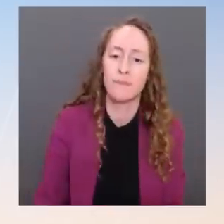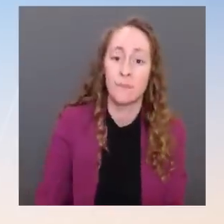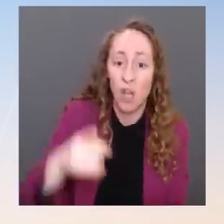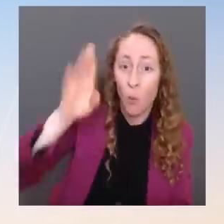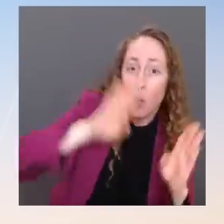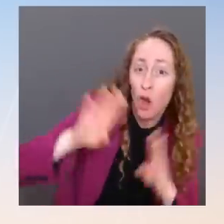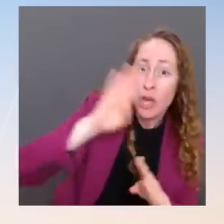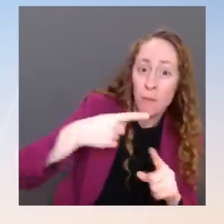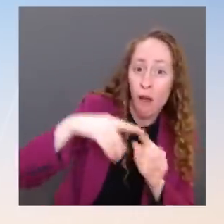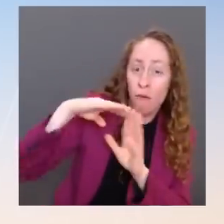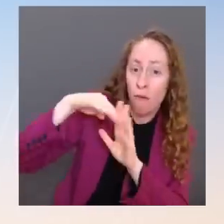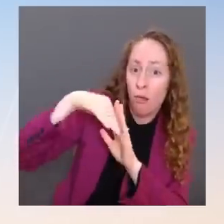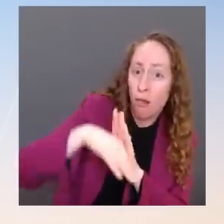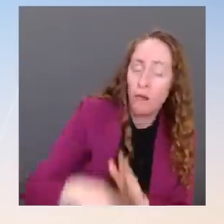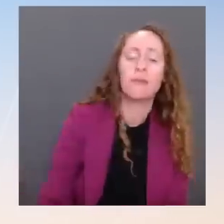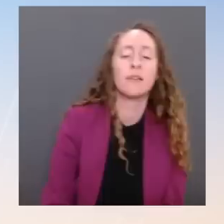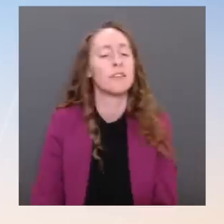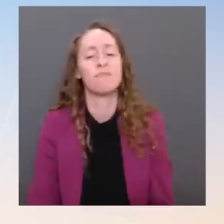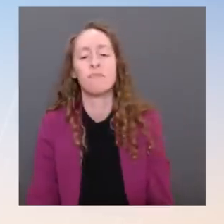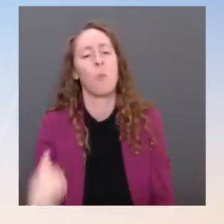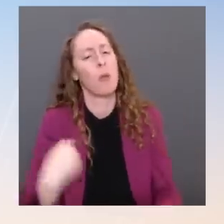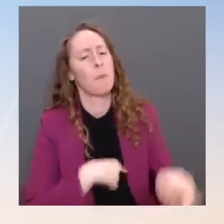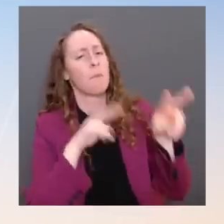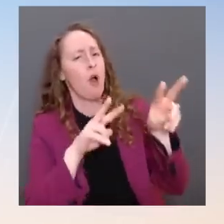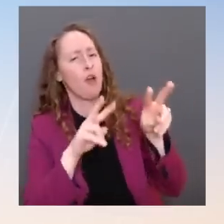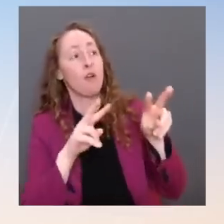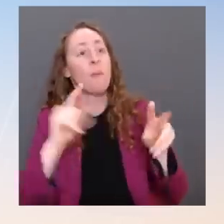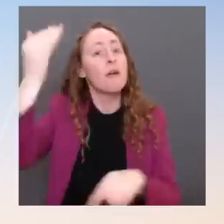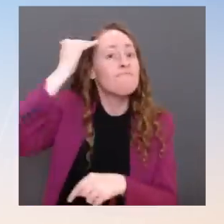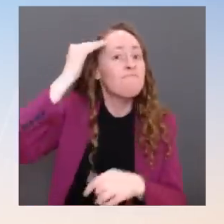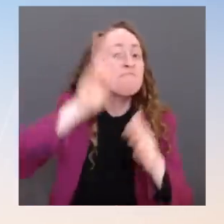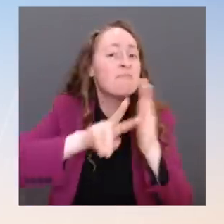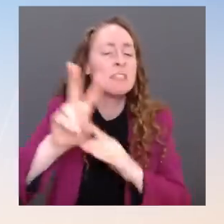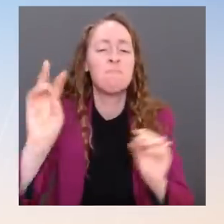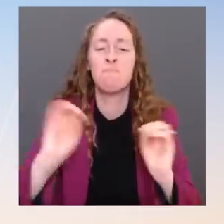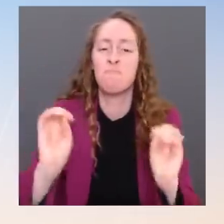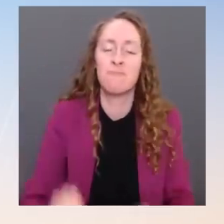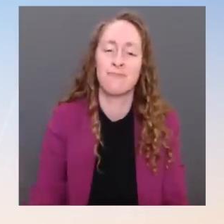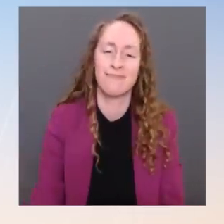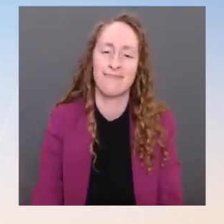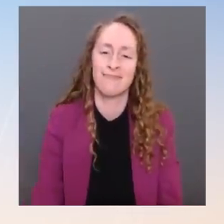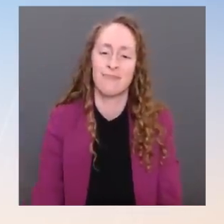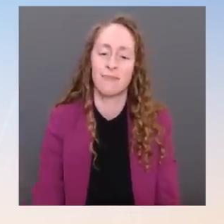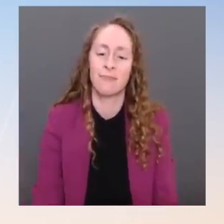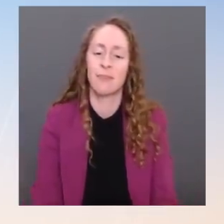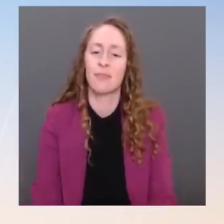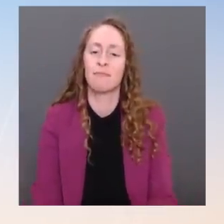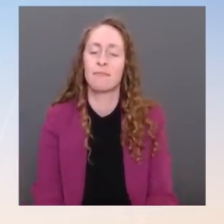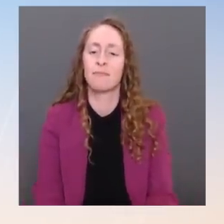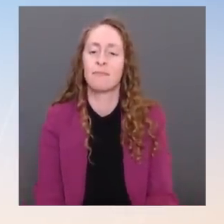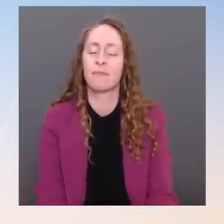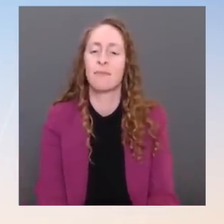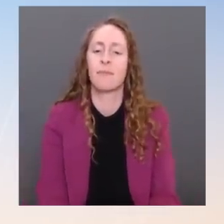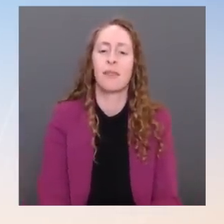continuing to. We're not predicting that at this point in time. One more thing on new sanctions that was just announced on Russia. But China last week cut tariffs